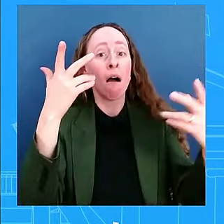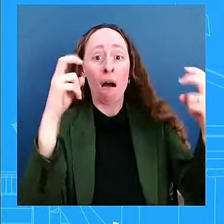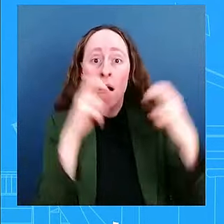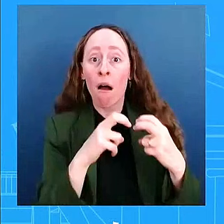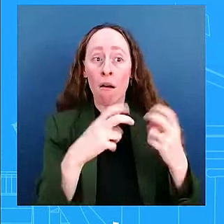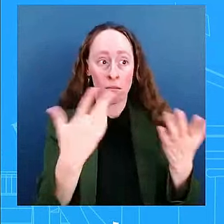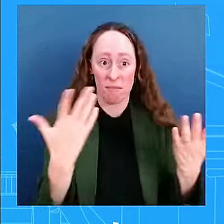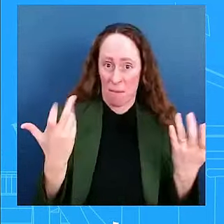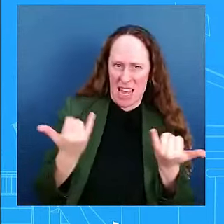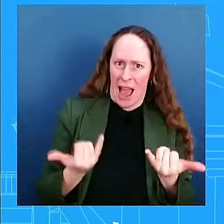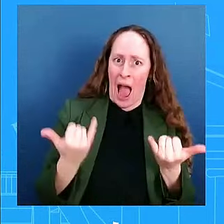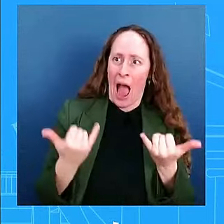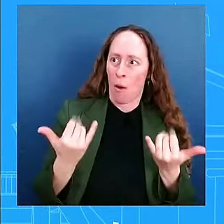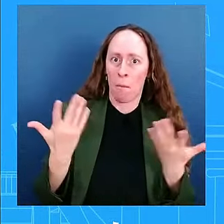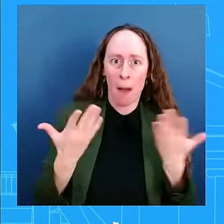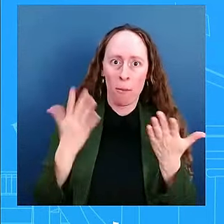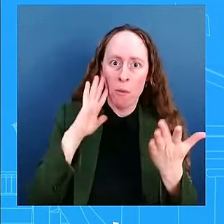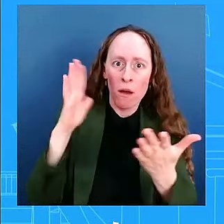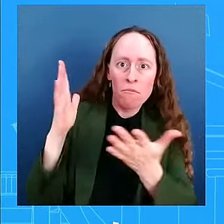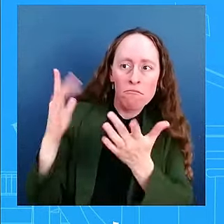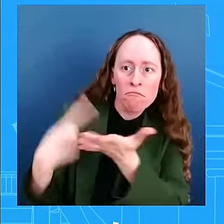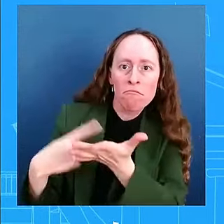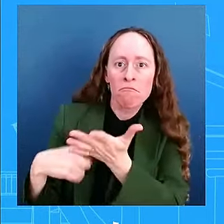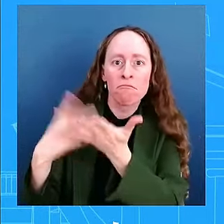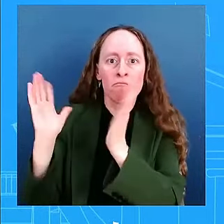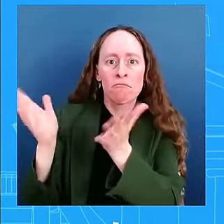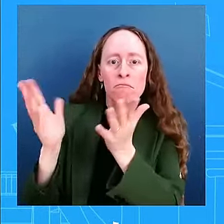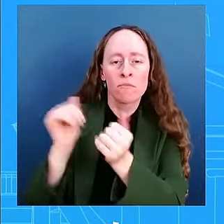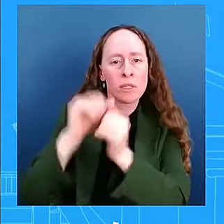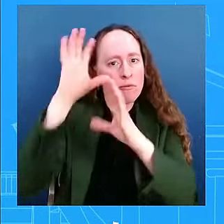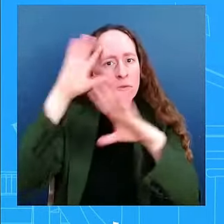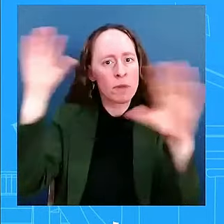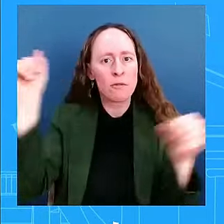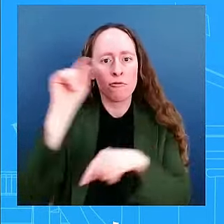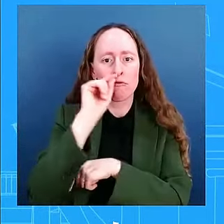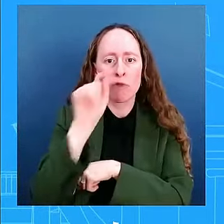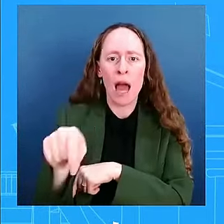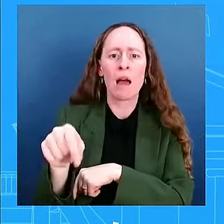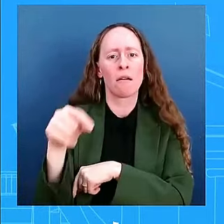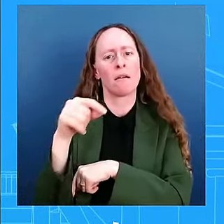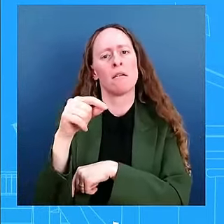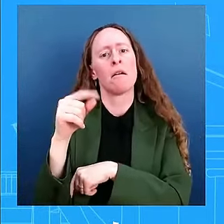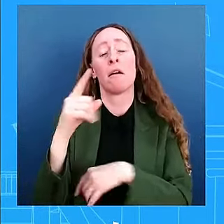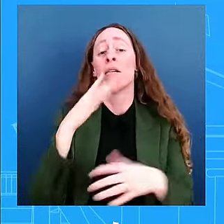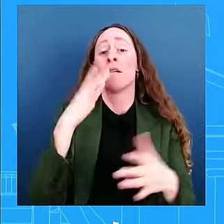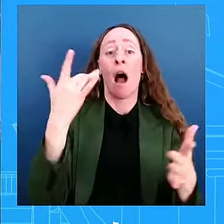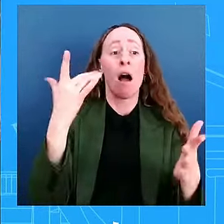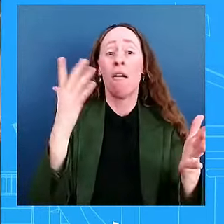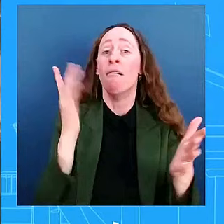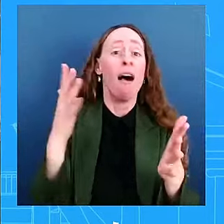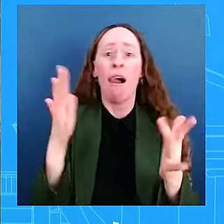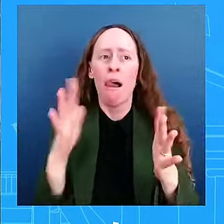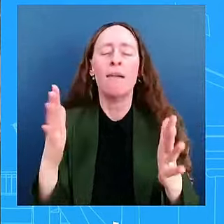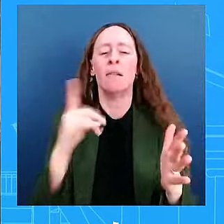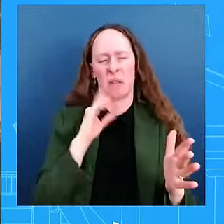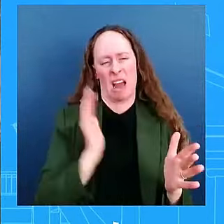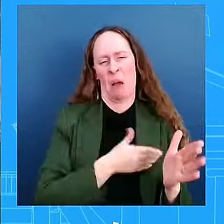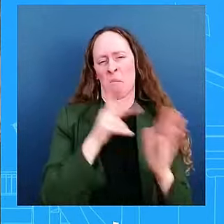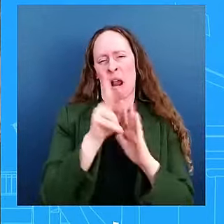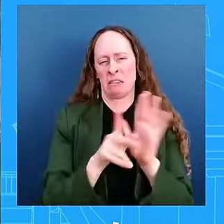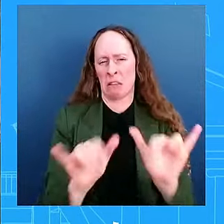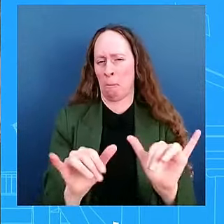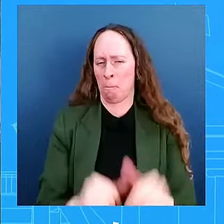that support. Uh, and I just don't have anything, uh, to say. Our policy has not changed beyond that. So he's decided against allowing that capability.